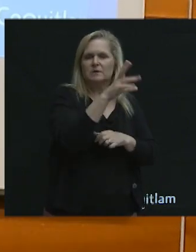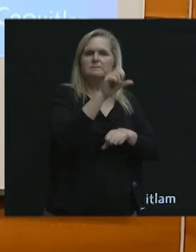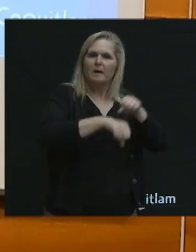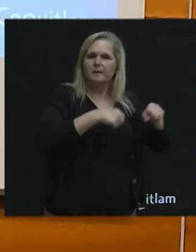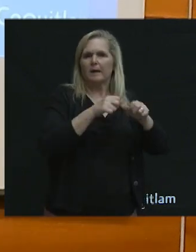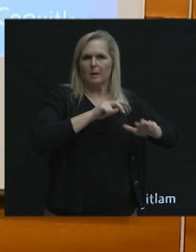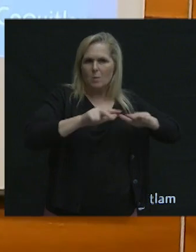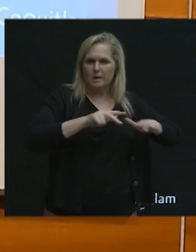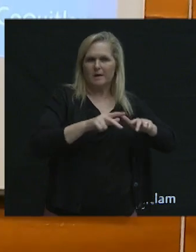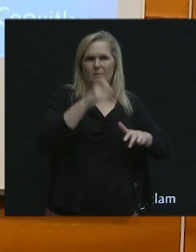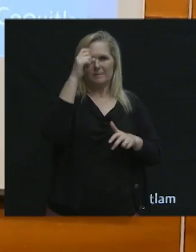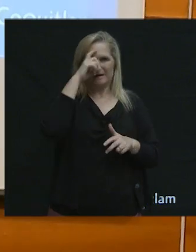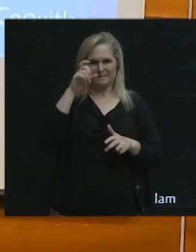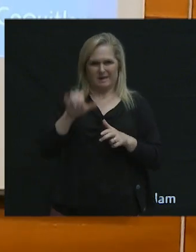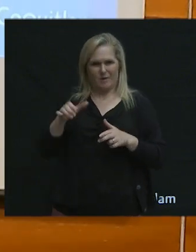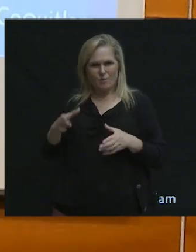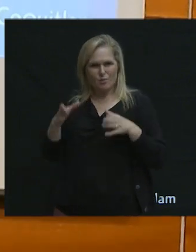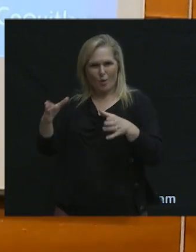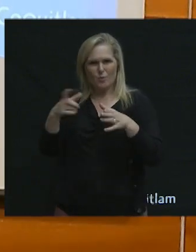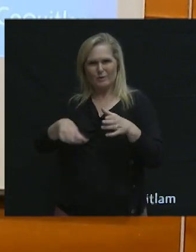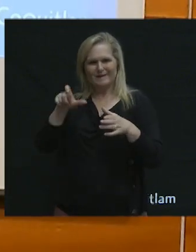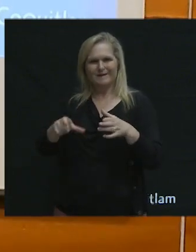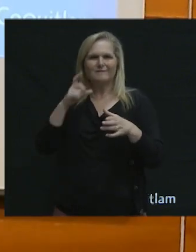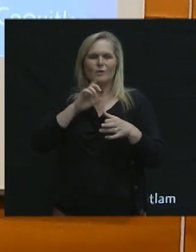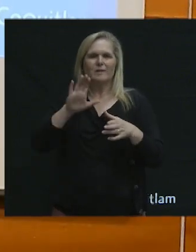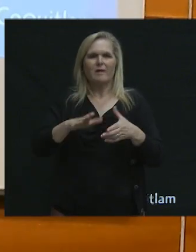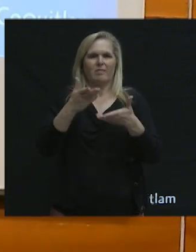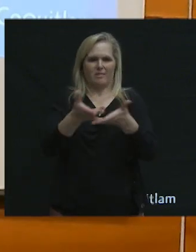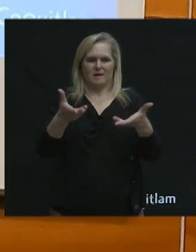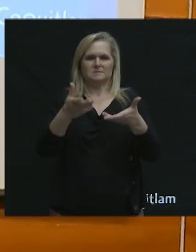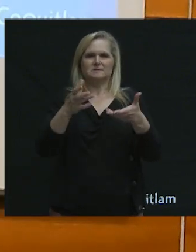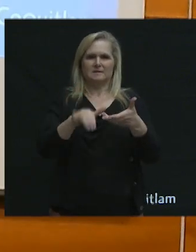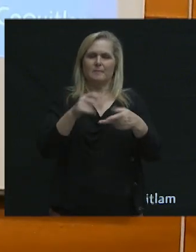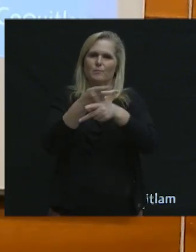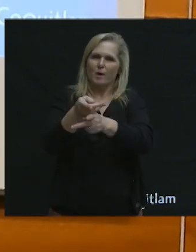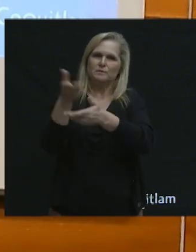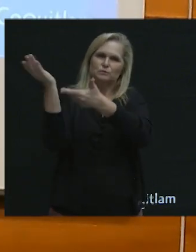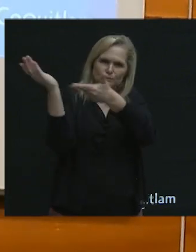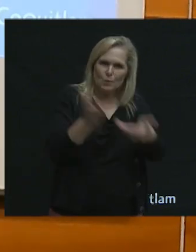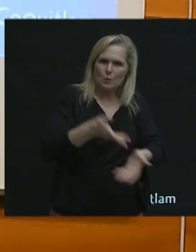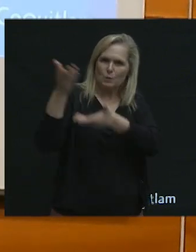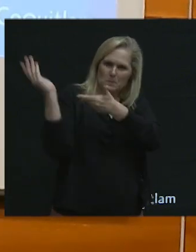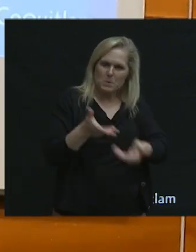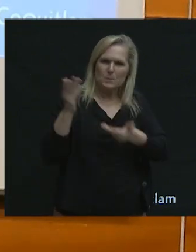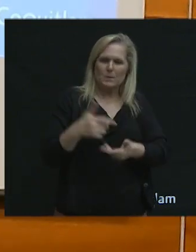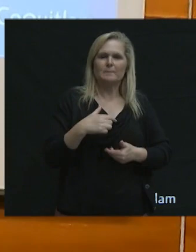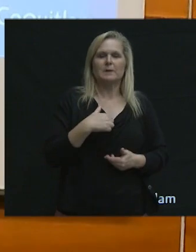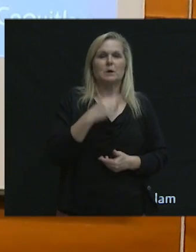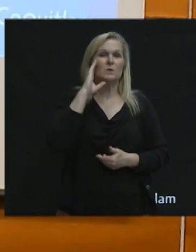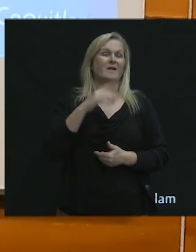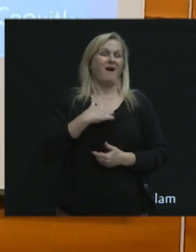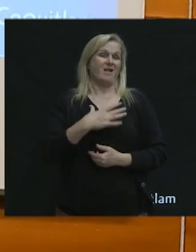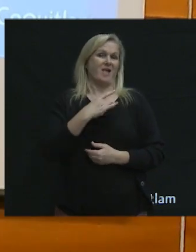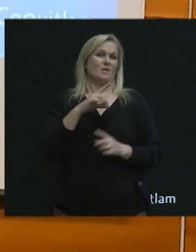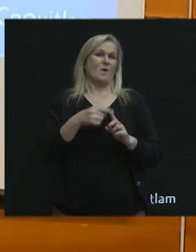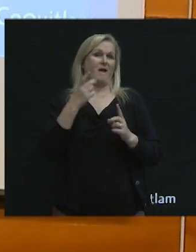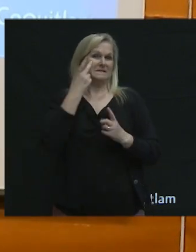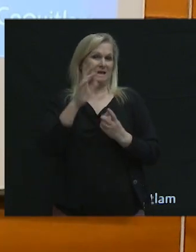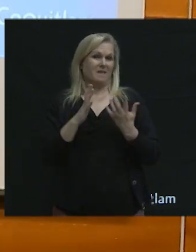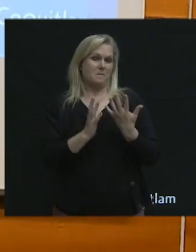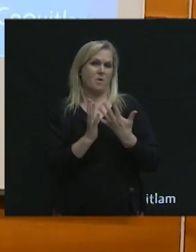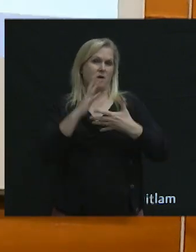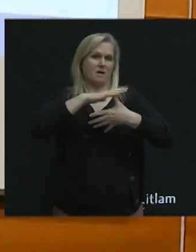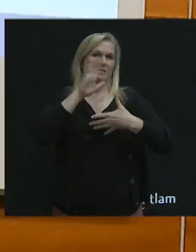we need the road space for the goods movement to happen. I like it when I see a prioritization that